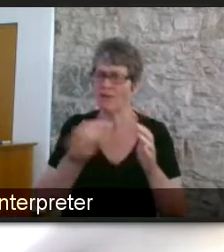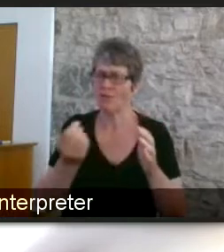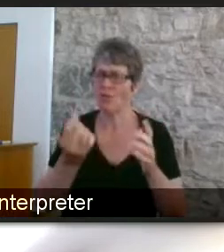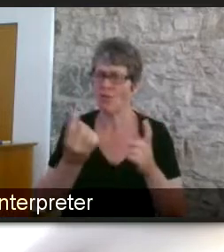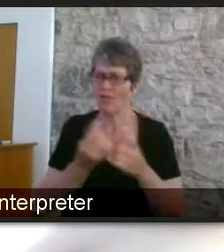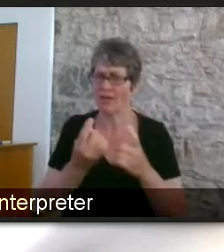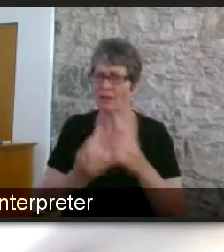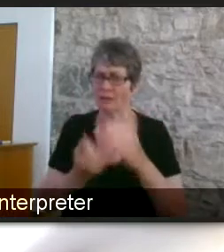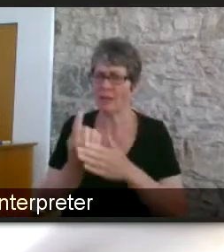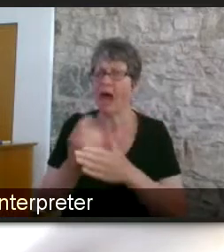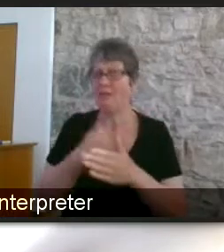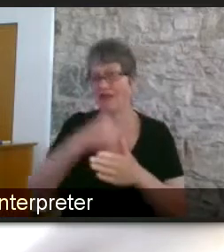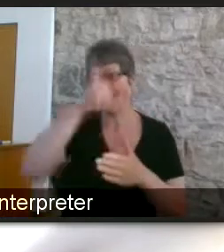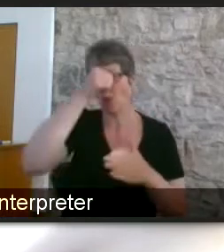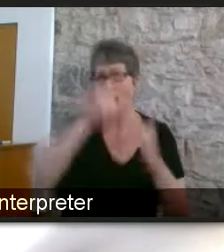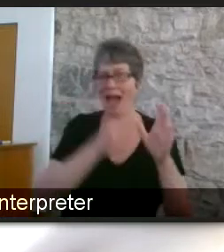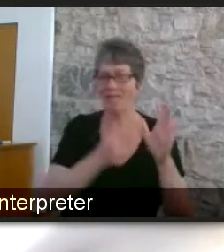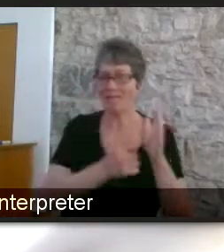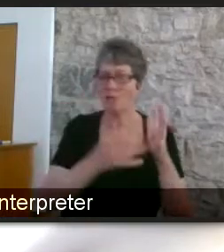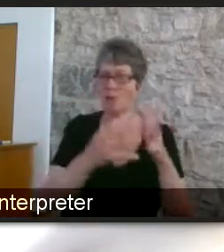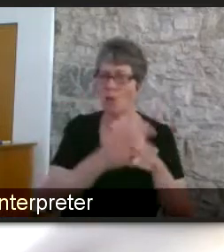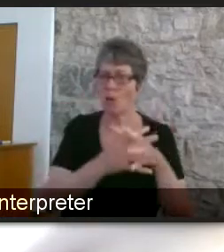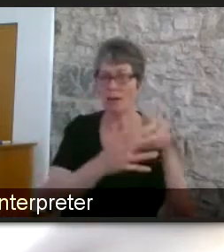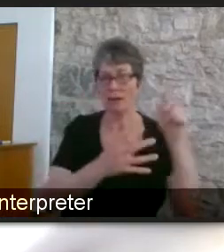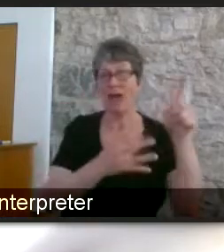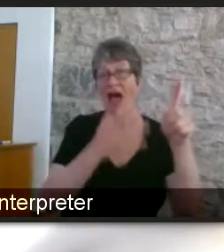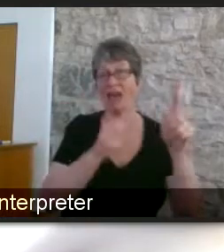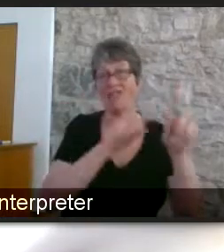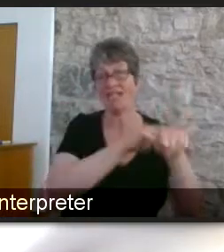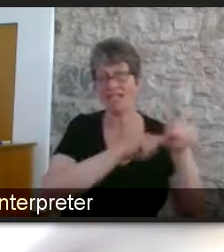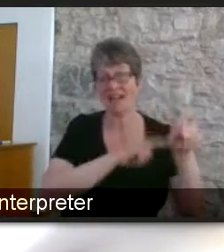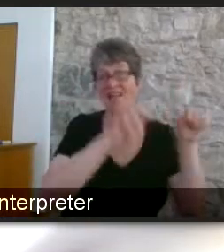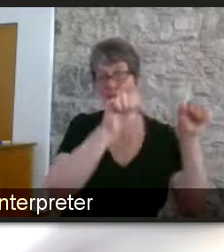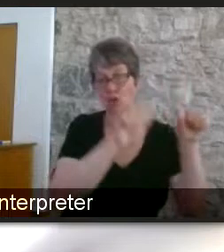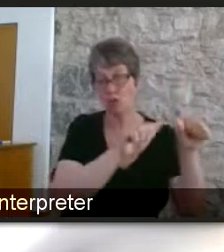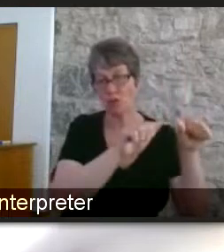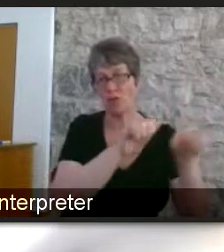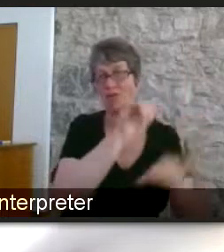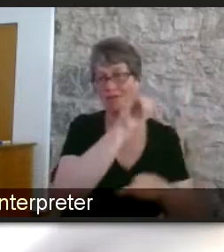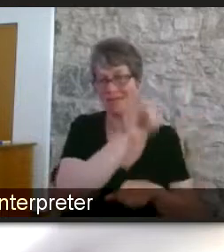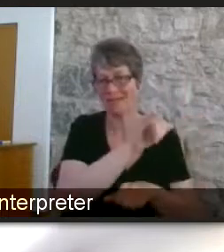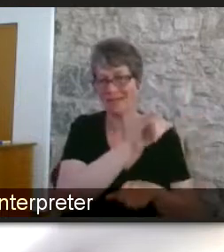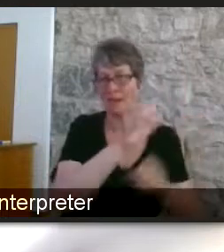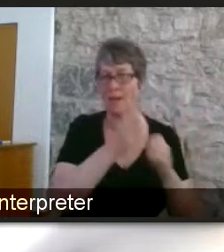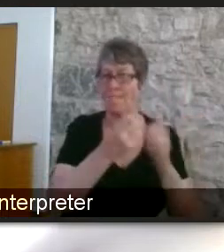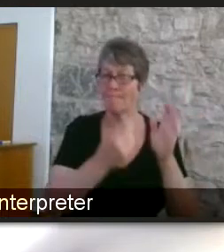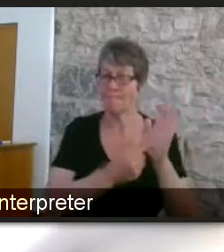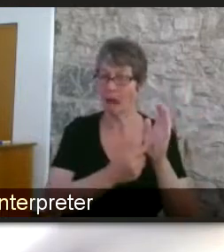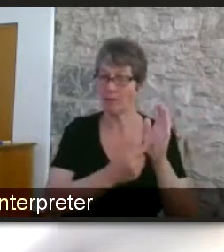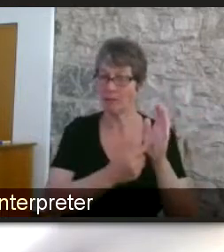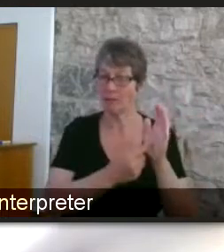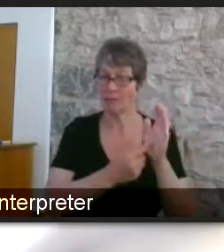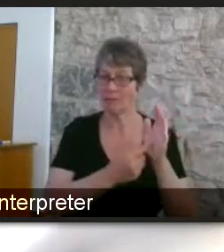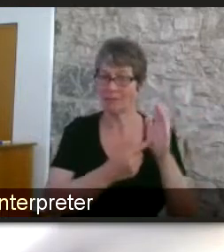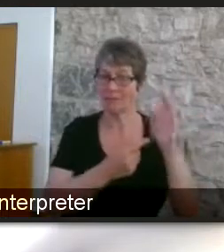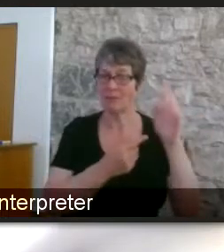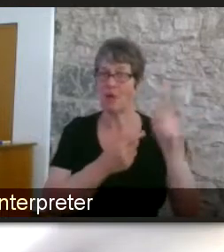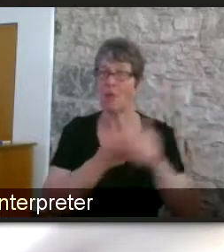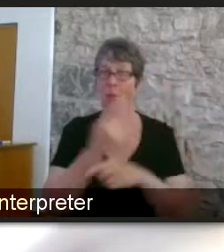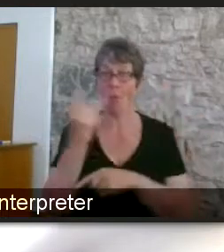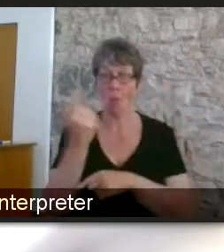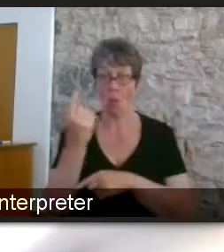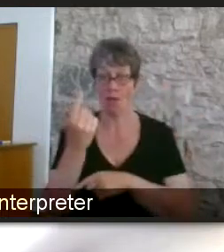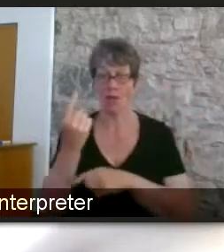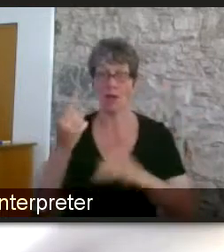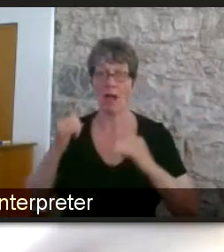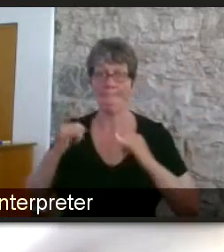i know access to work like everybody else has got some staff shortages in there but one train access to work advisors because one employer uh